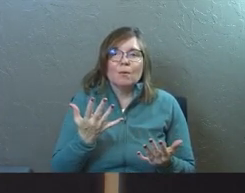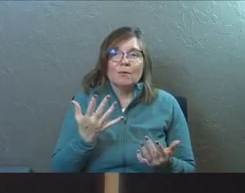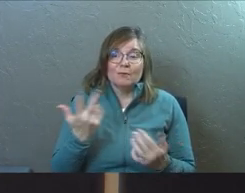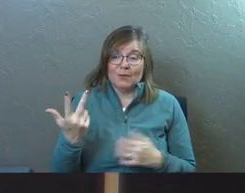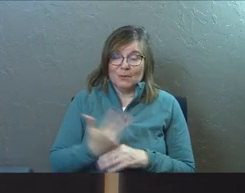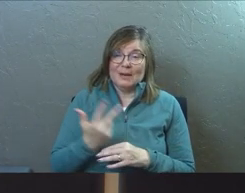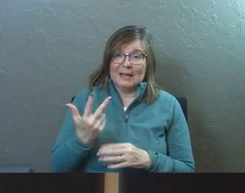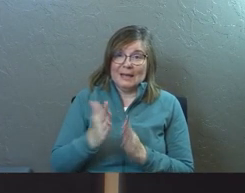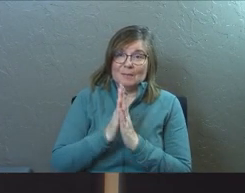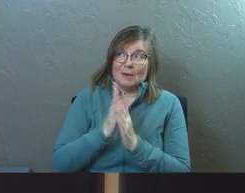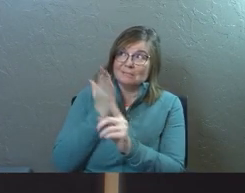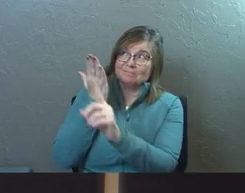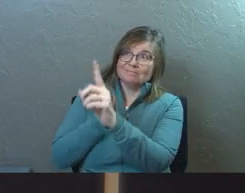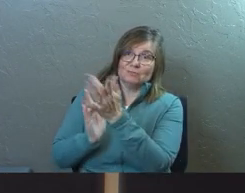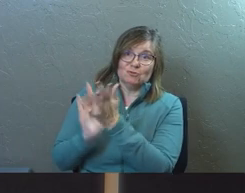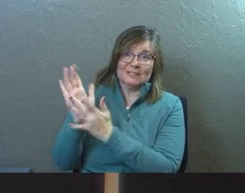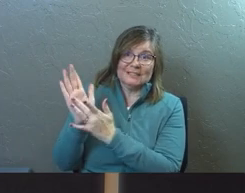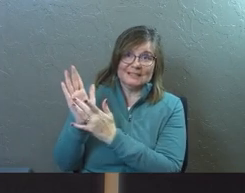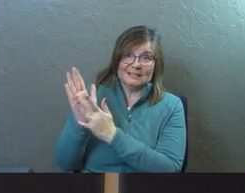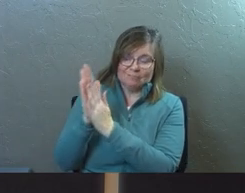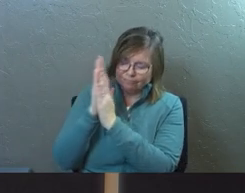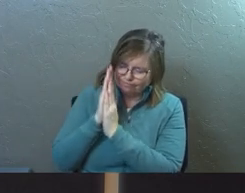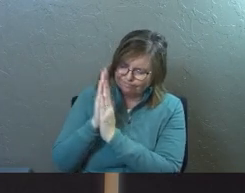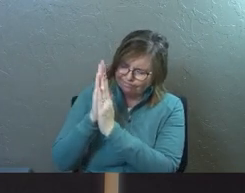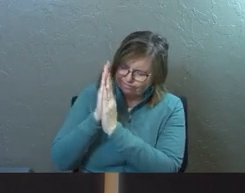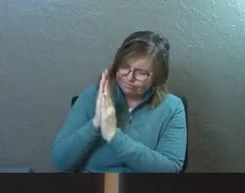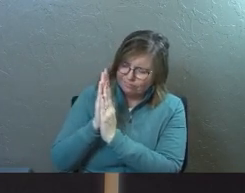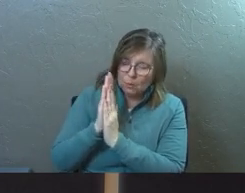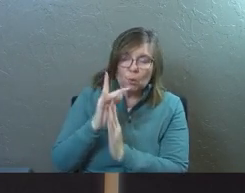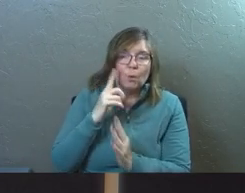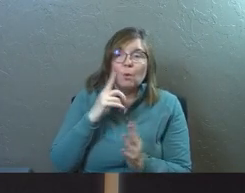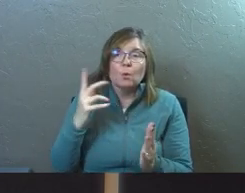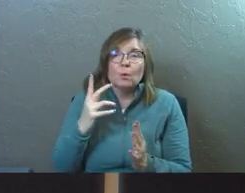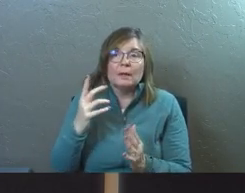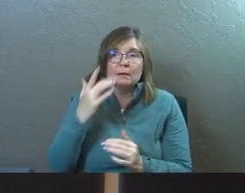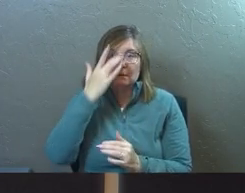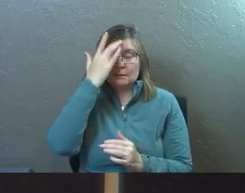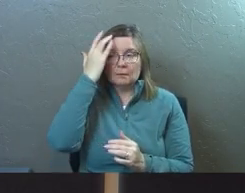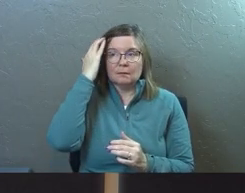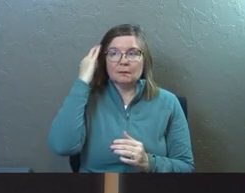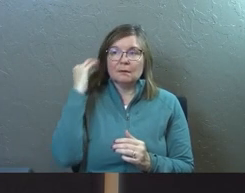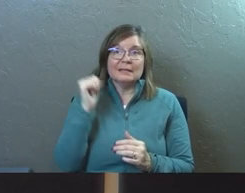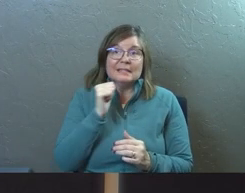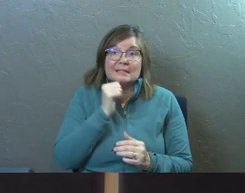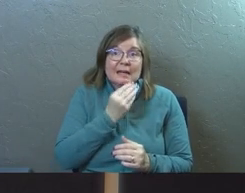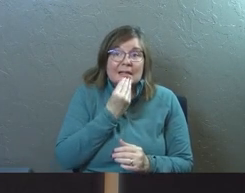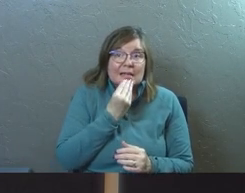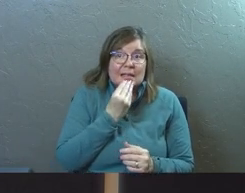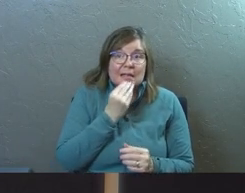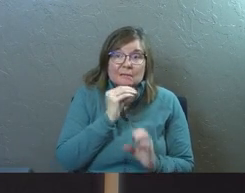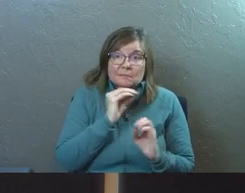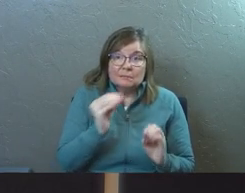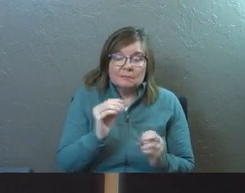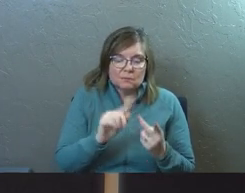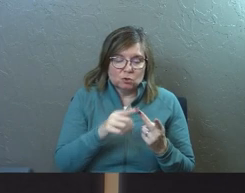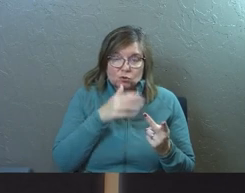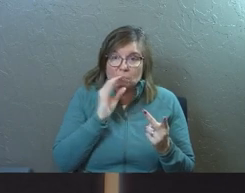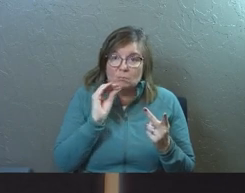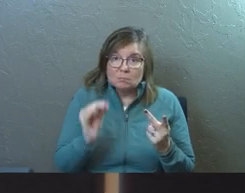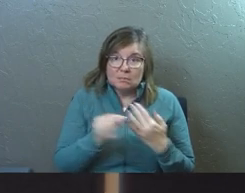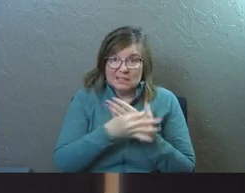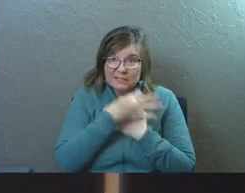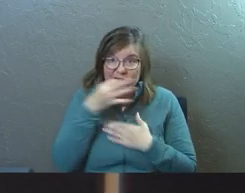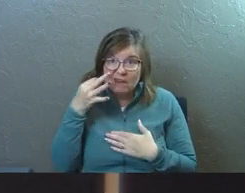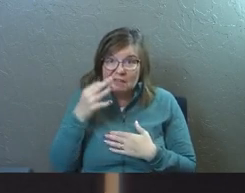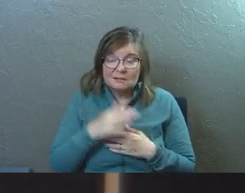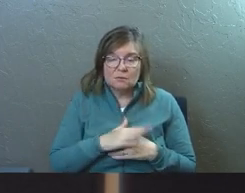For three days, he's praying to Jesus. And what do you think? I mean, he's not eating. He's not drinking. He's fasting.